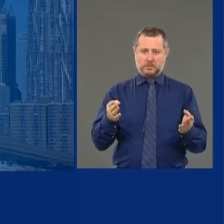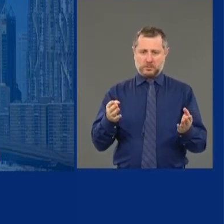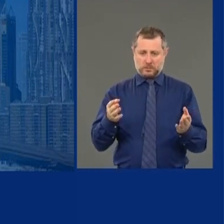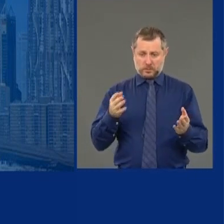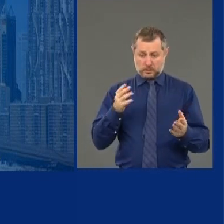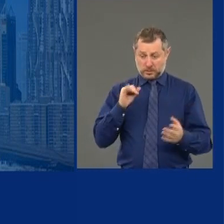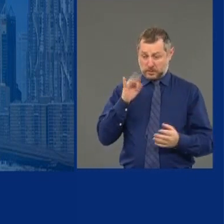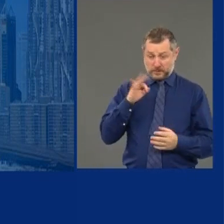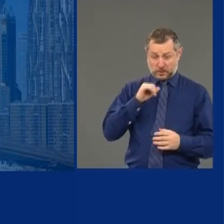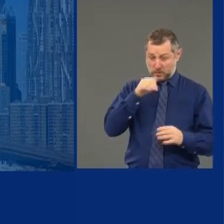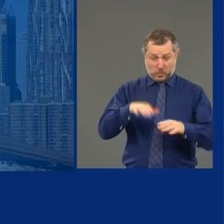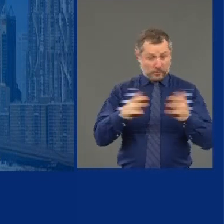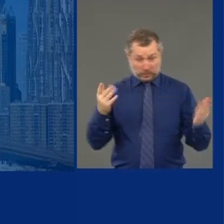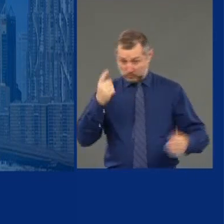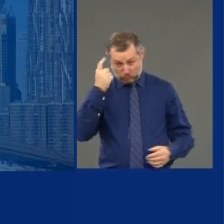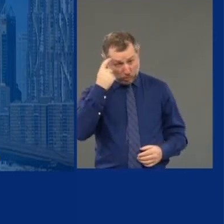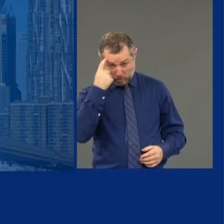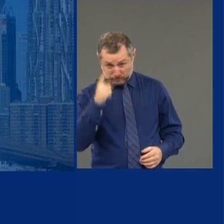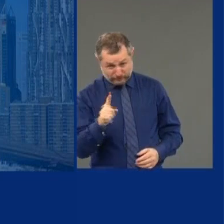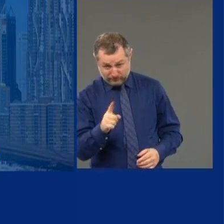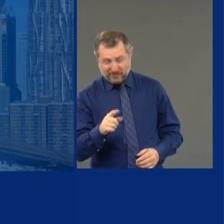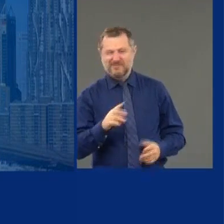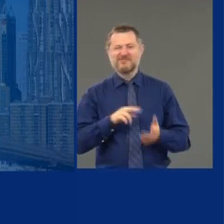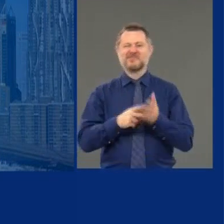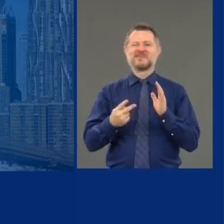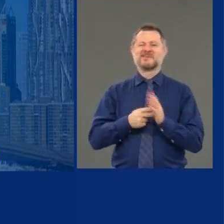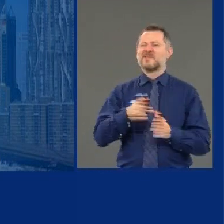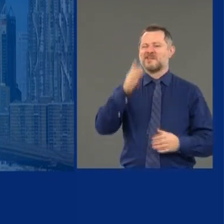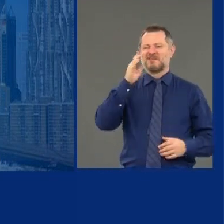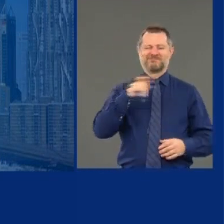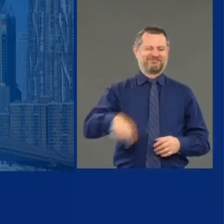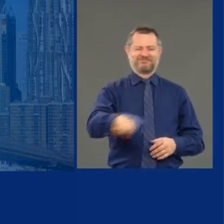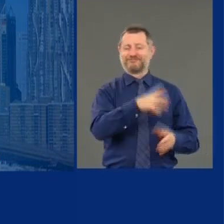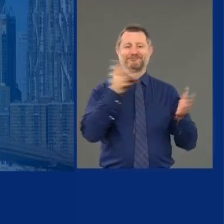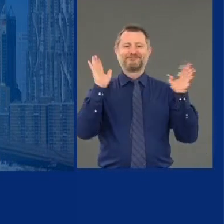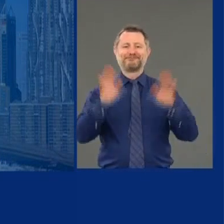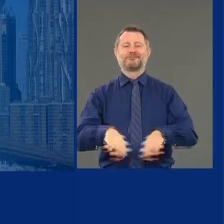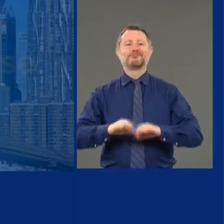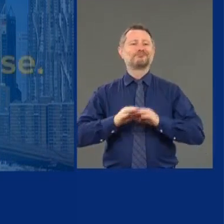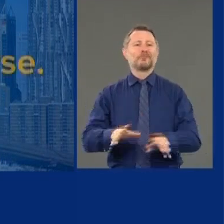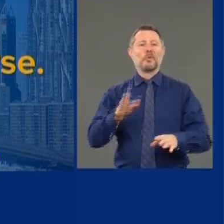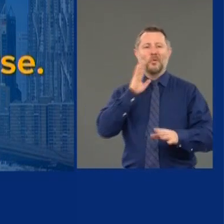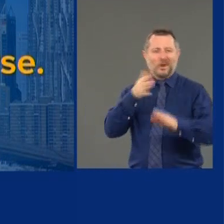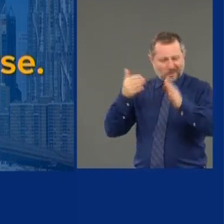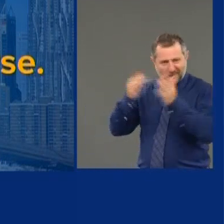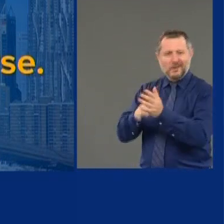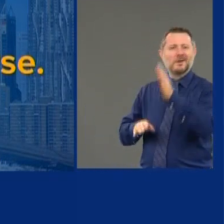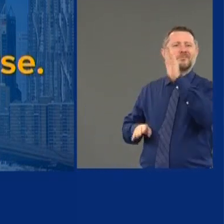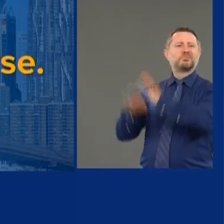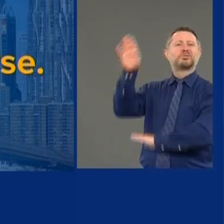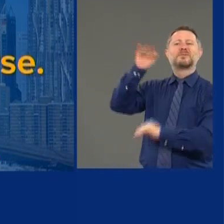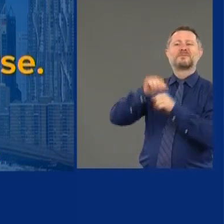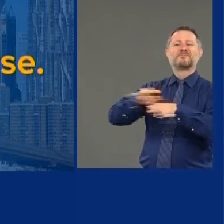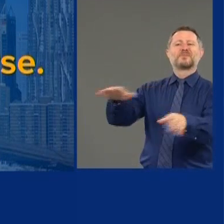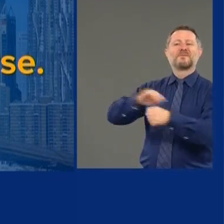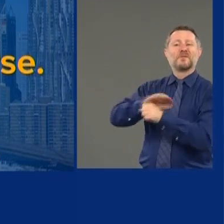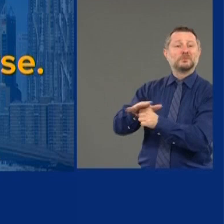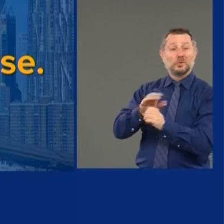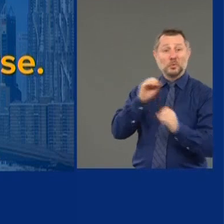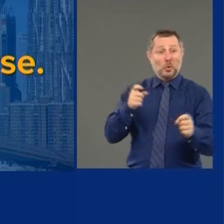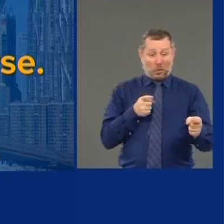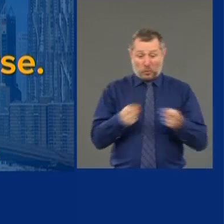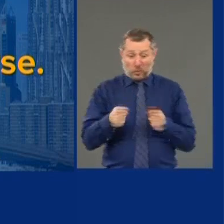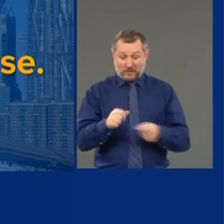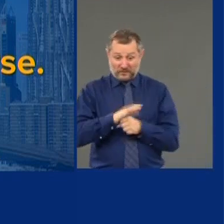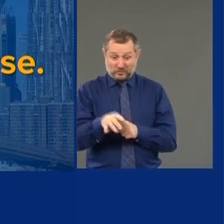if you don't reopen smartly, it's not going to work anyway. If the reopening doesn't control the virus, it's